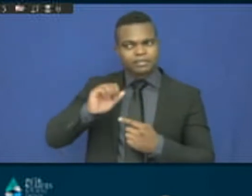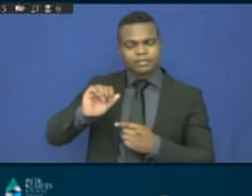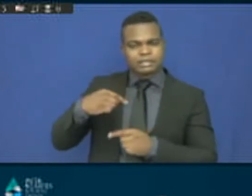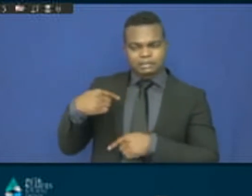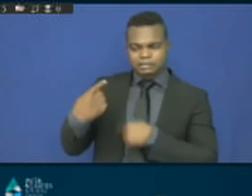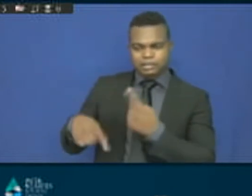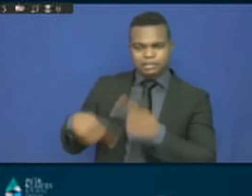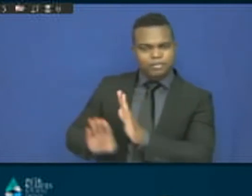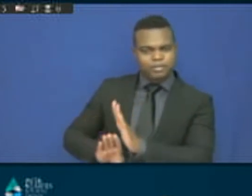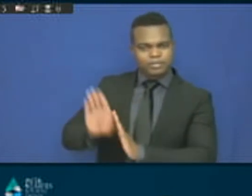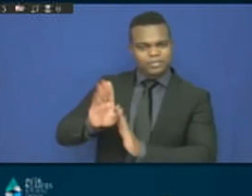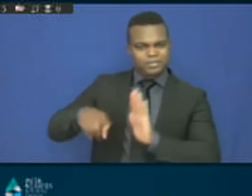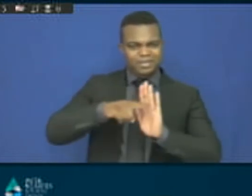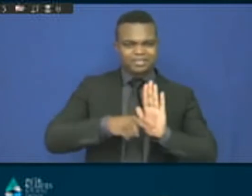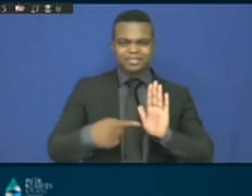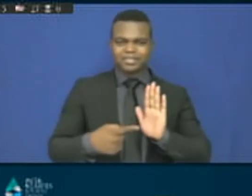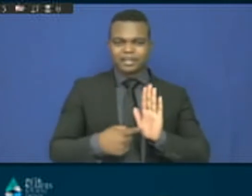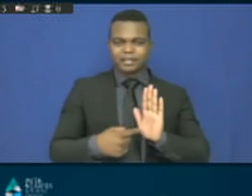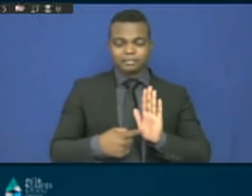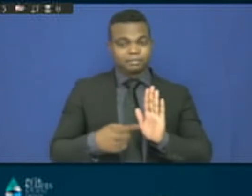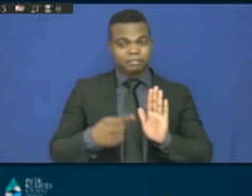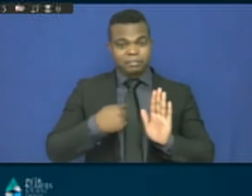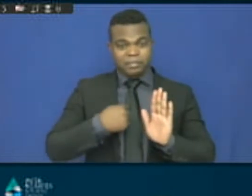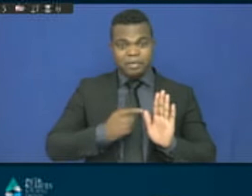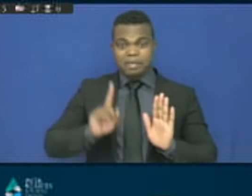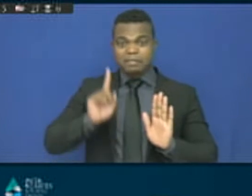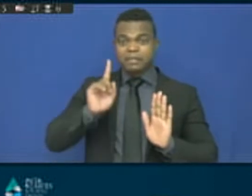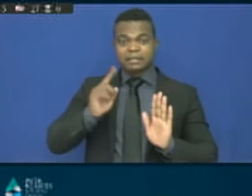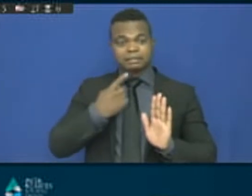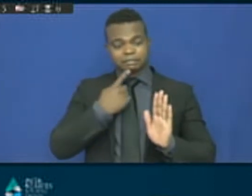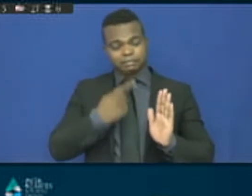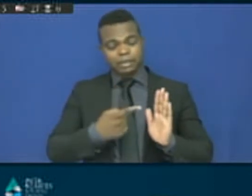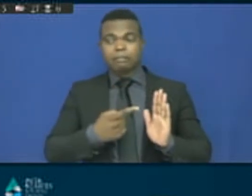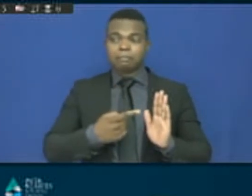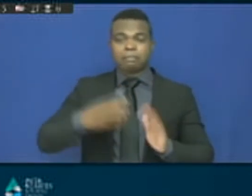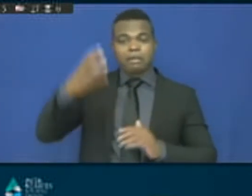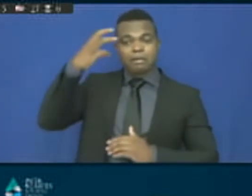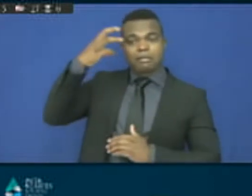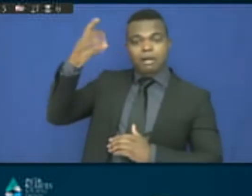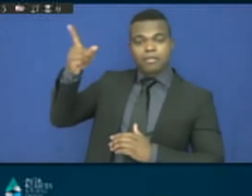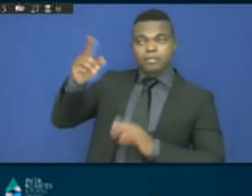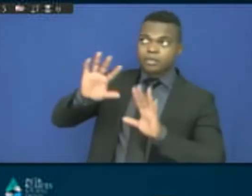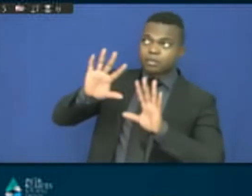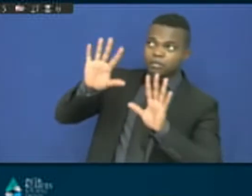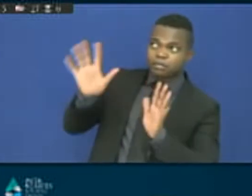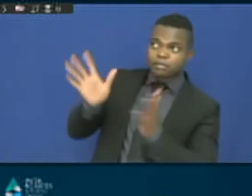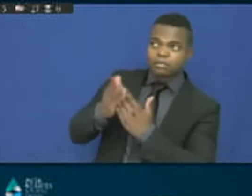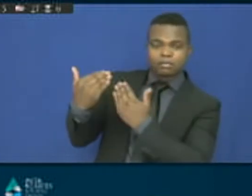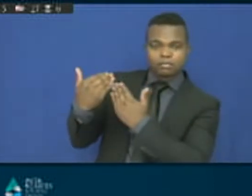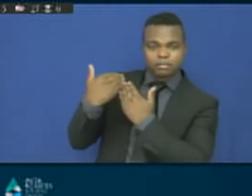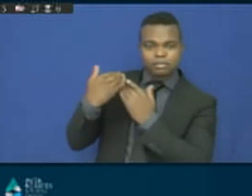a a whole of government, whole of society agenda. And so local